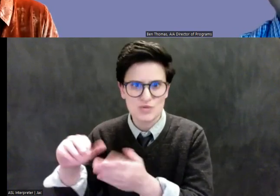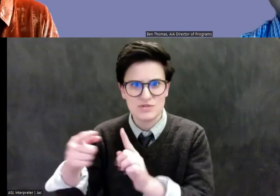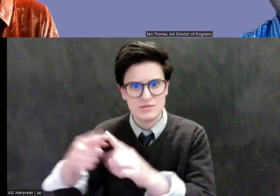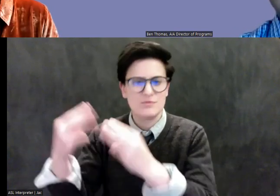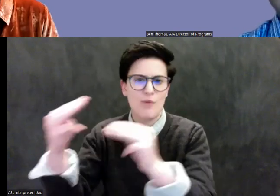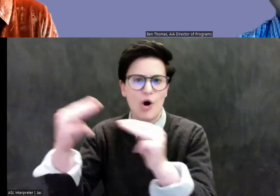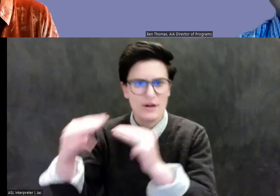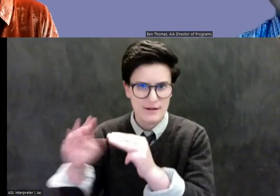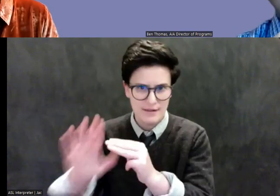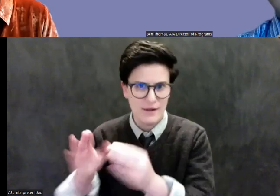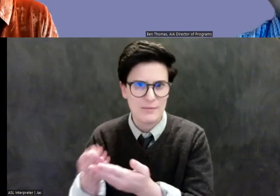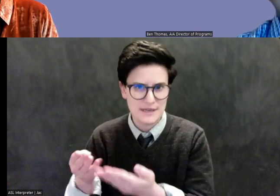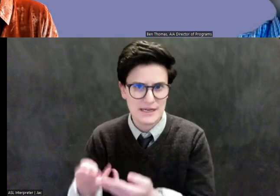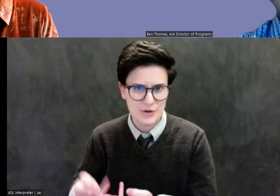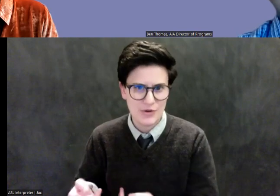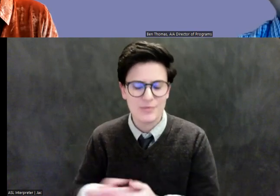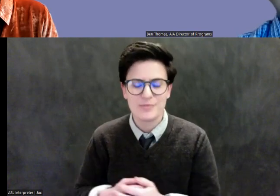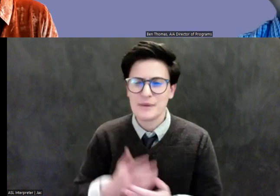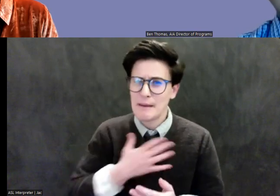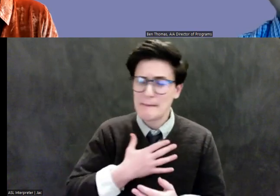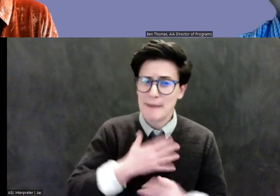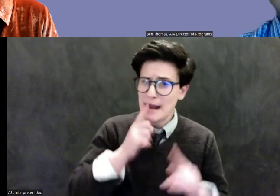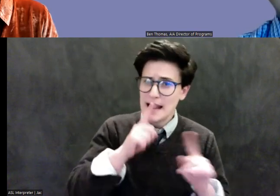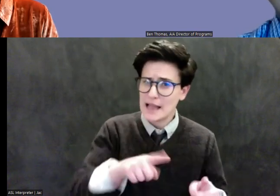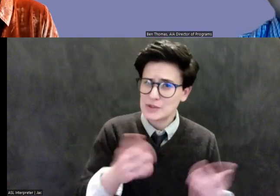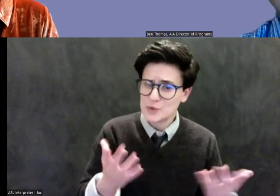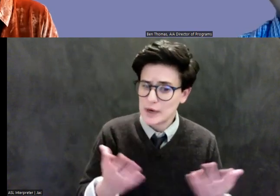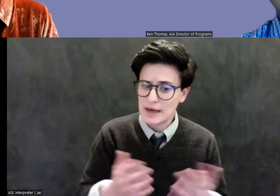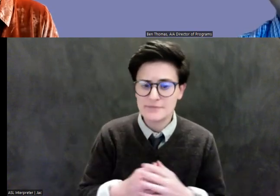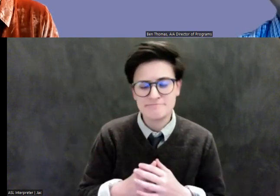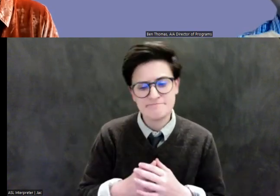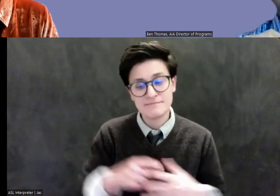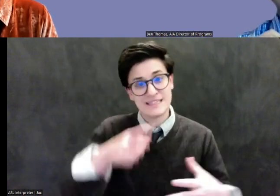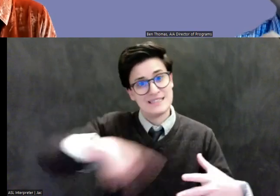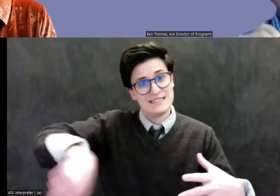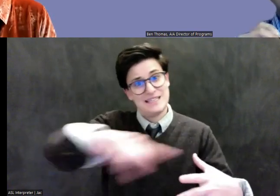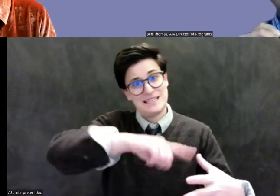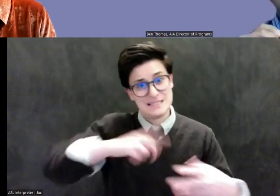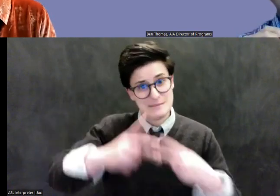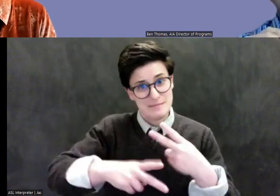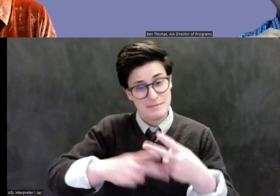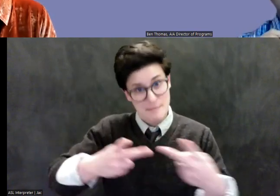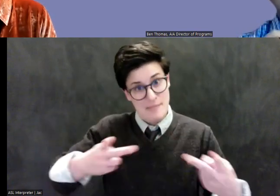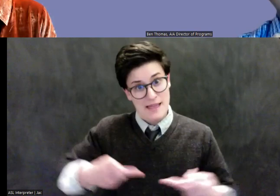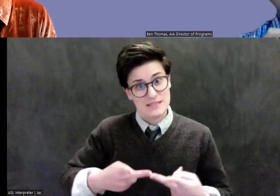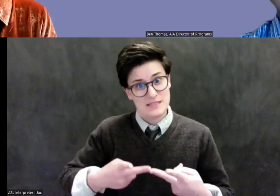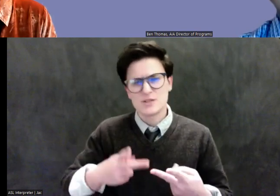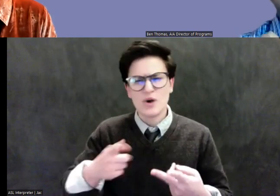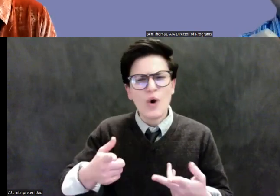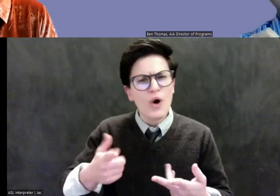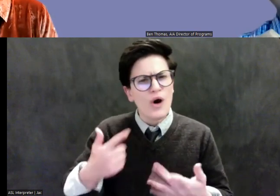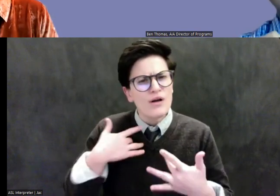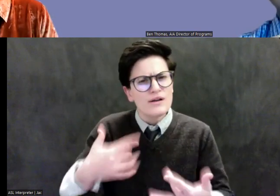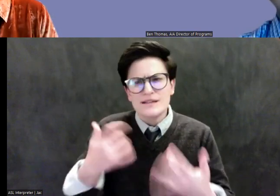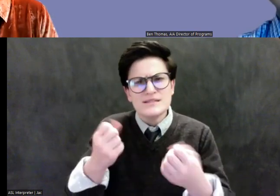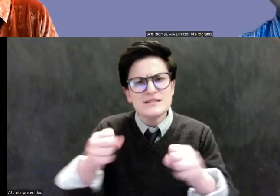is these sites were, you know, safe for thousands of years until there was a demand for this material.